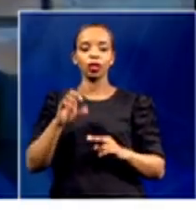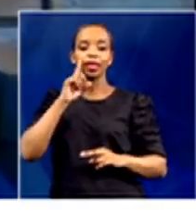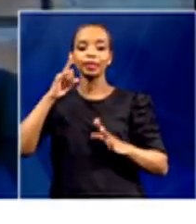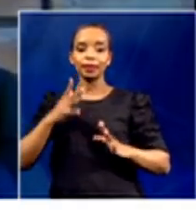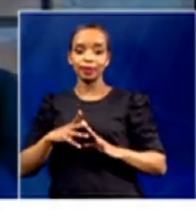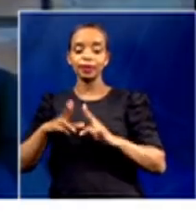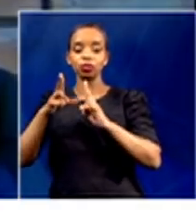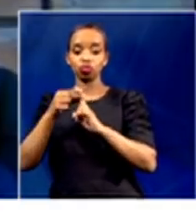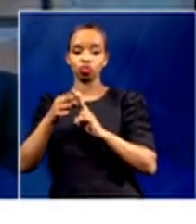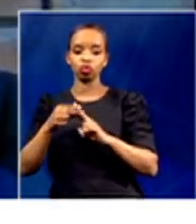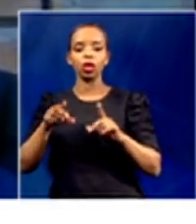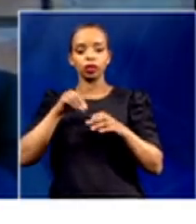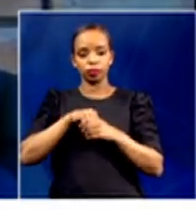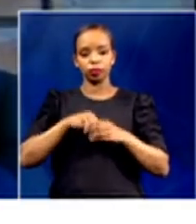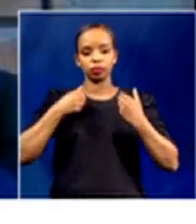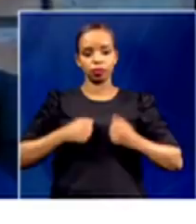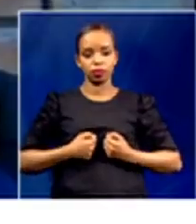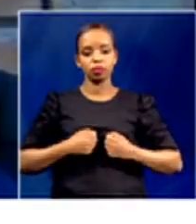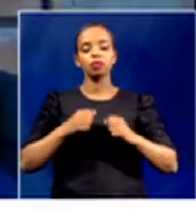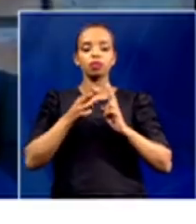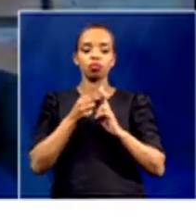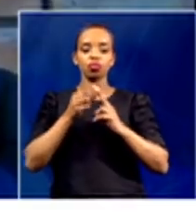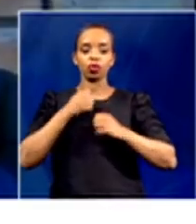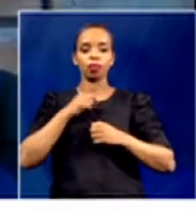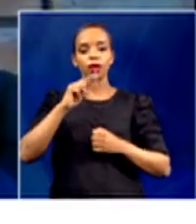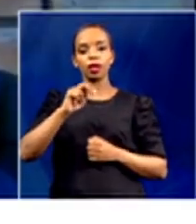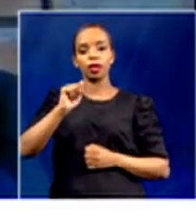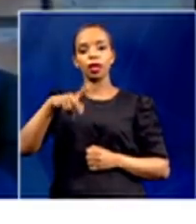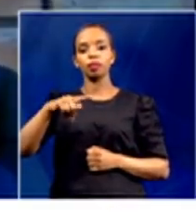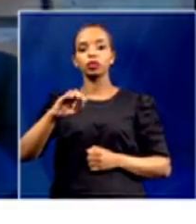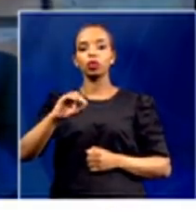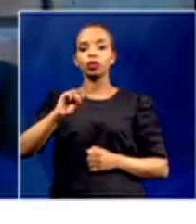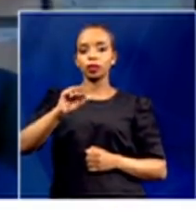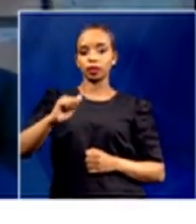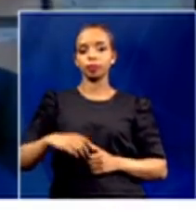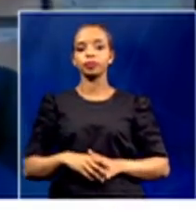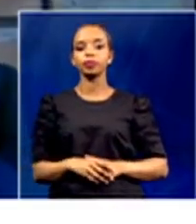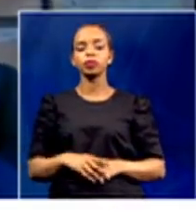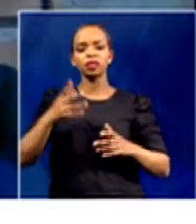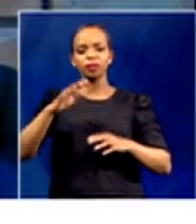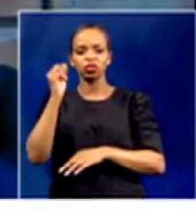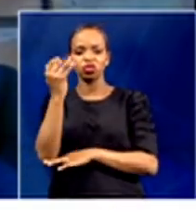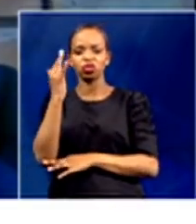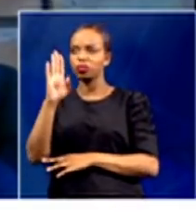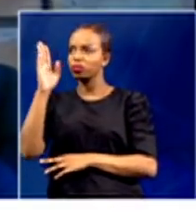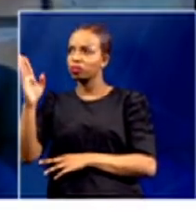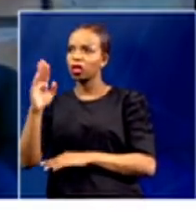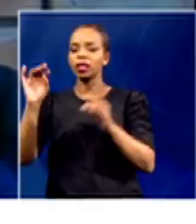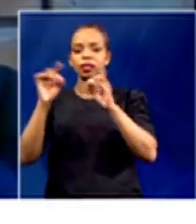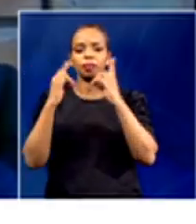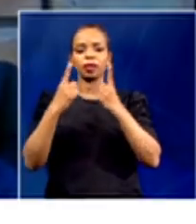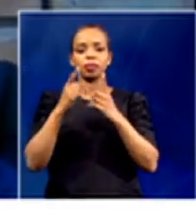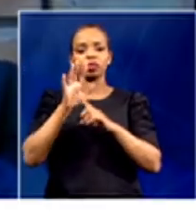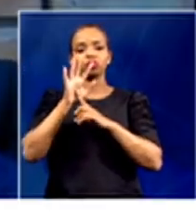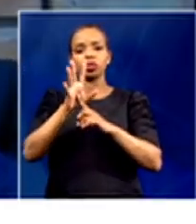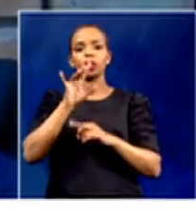survey. And it is that survey which we presented to the department, which we showed that none of the provinces were